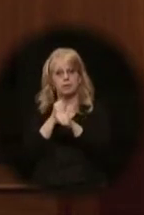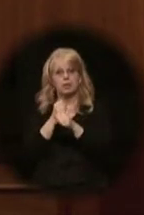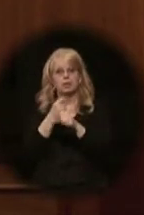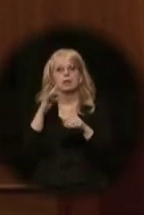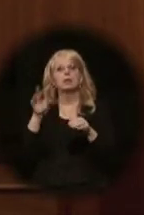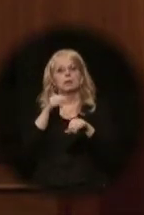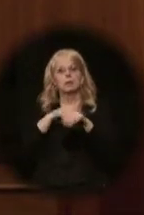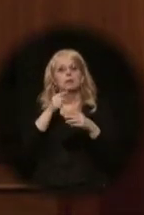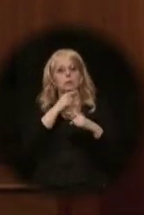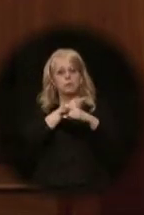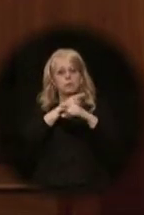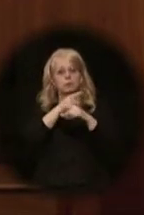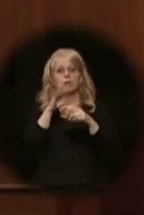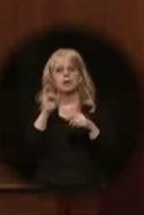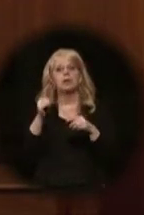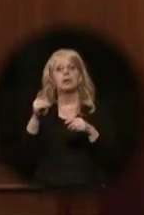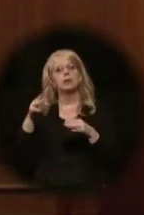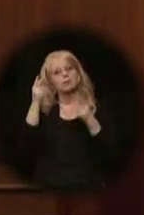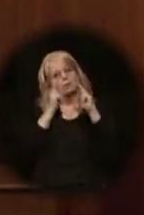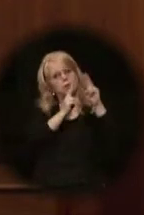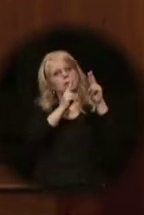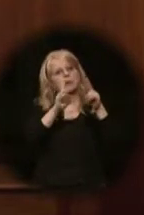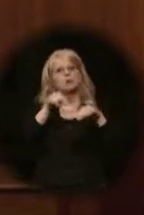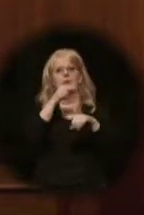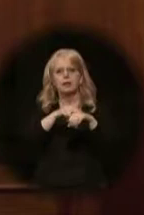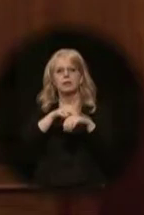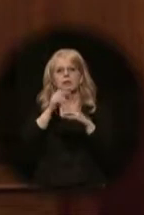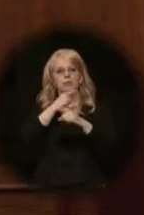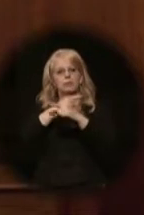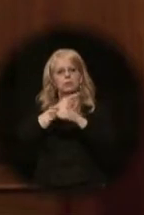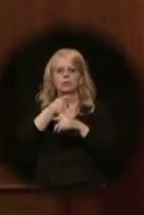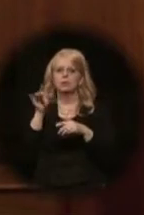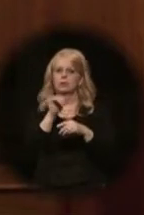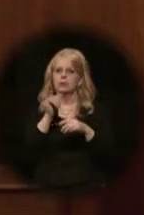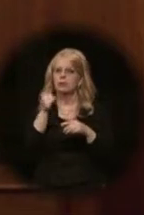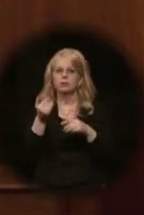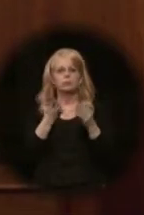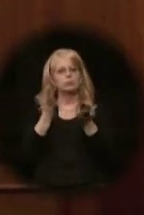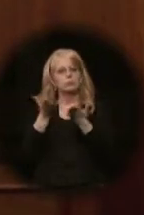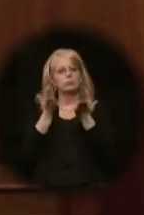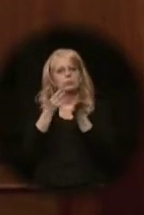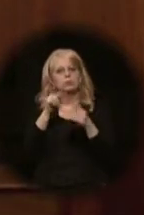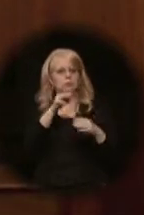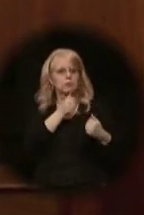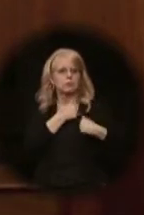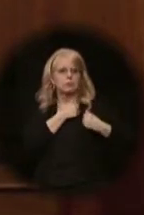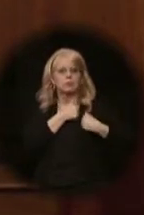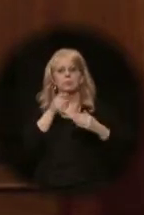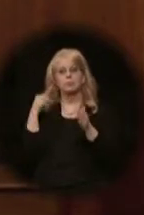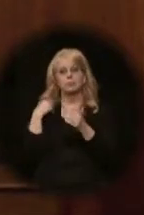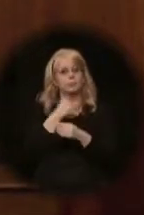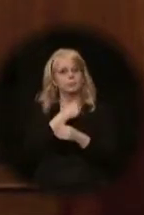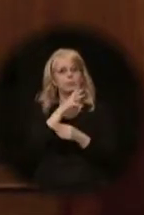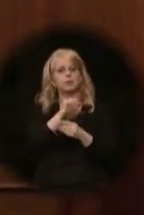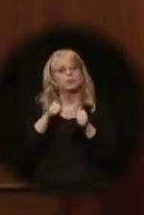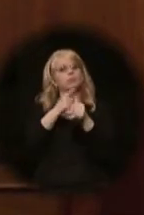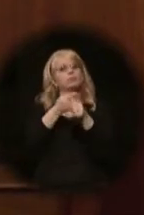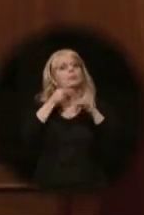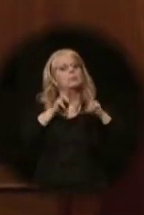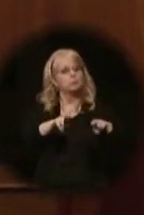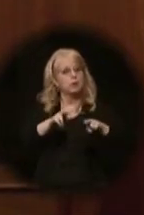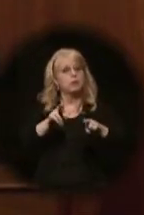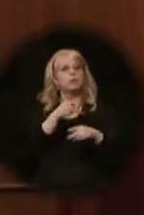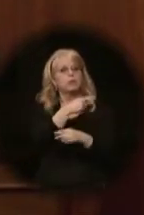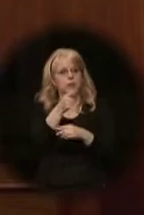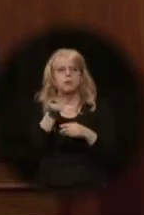the service and courage of our National Guard, just as we honor the service and courage of our military members and first responders. They